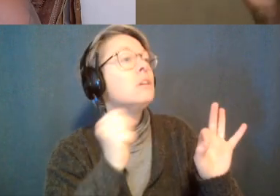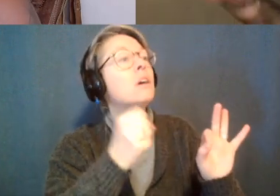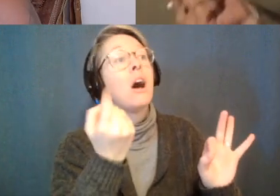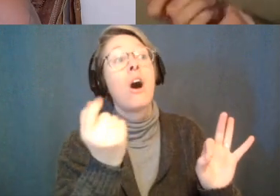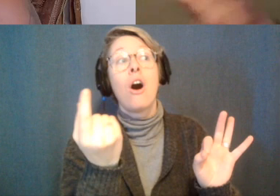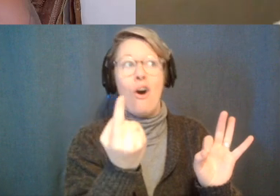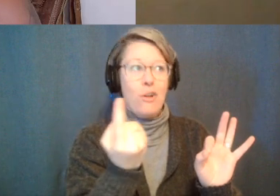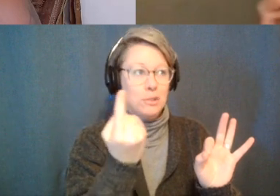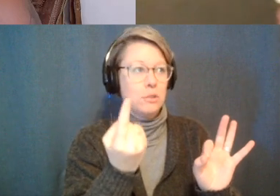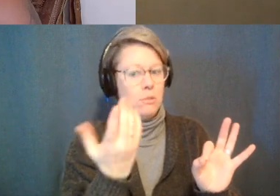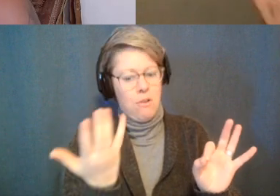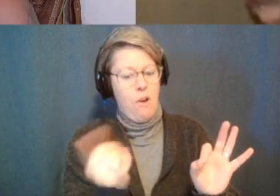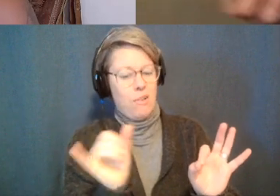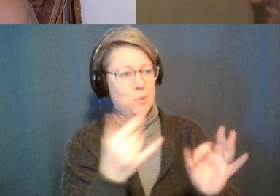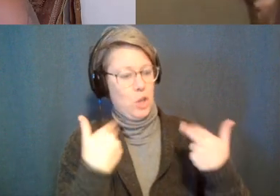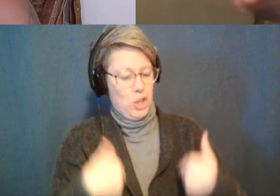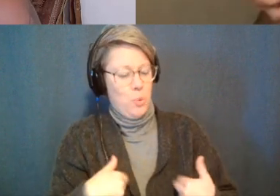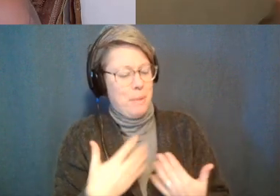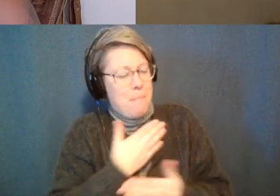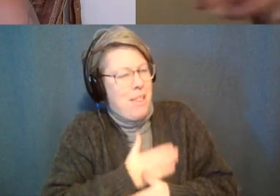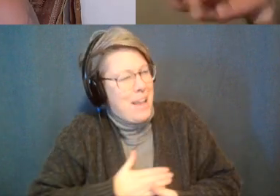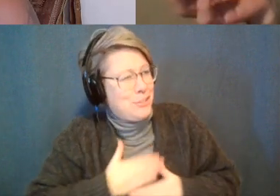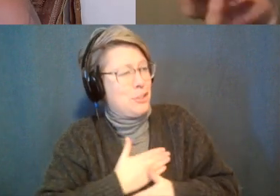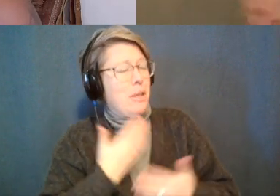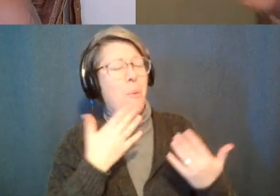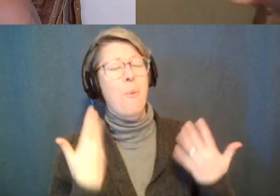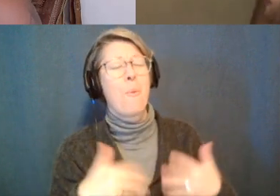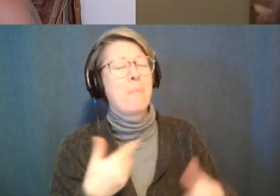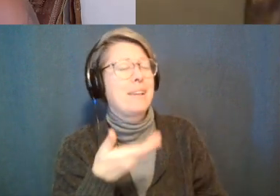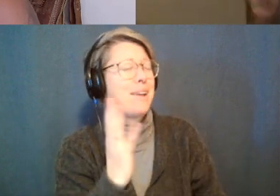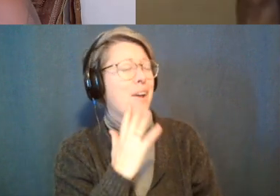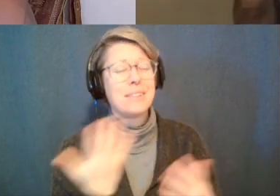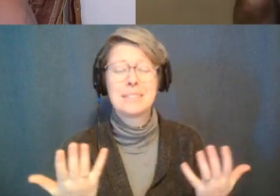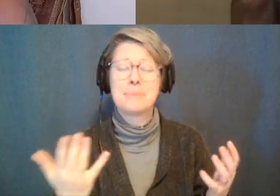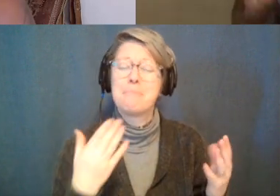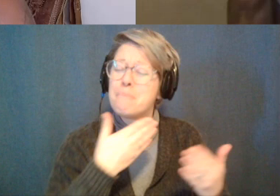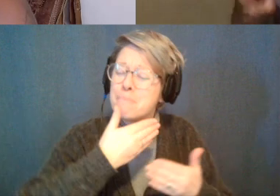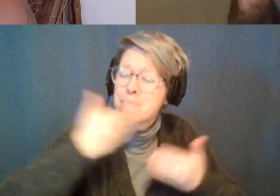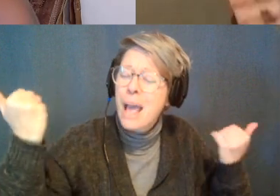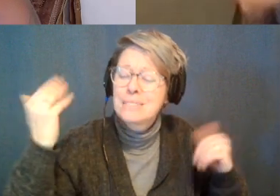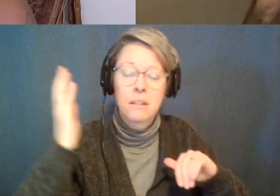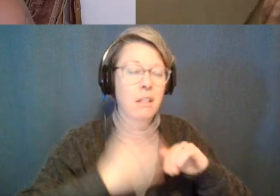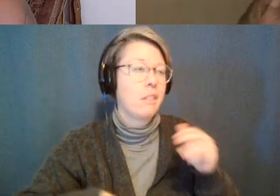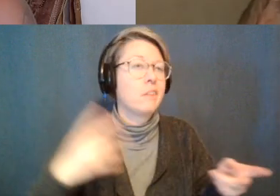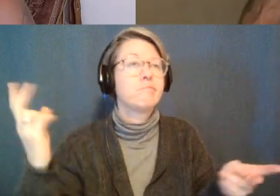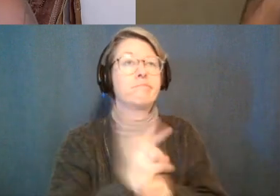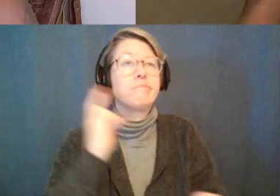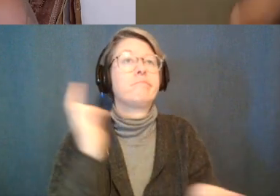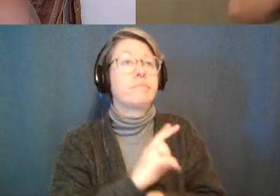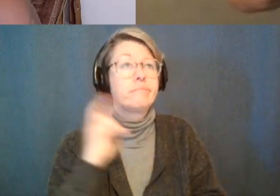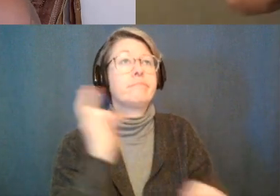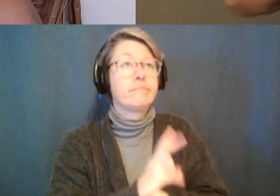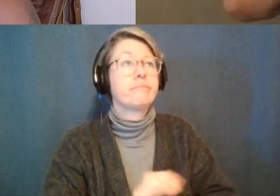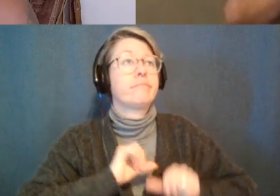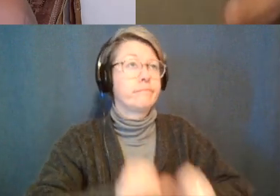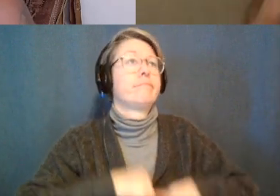pleasure experience it's also like oh my god this is 10 times better than just like mechanical porn star sex you know what i mean so like